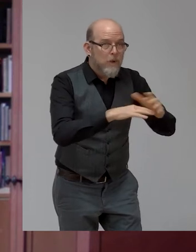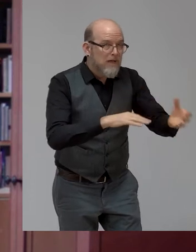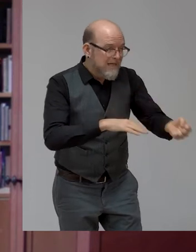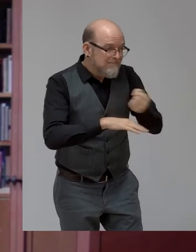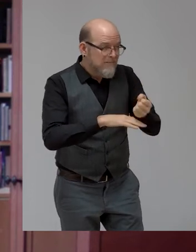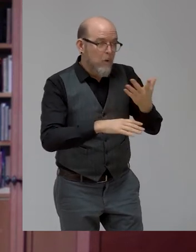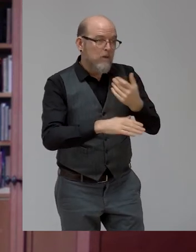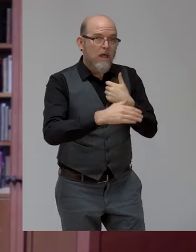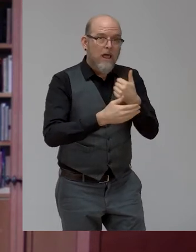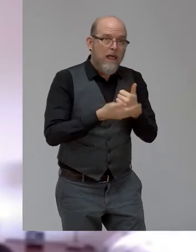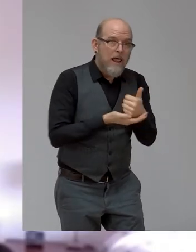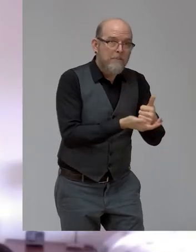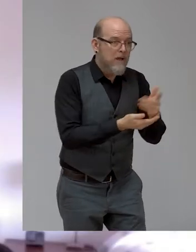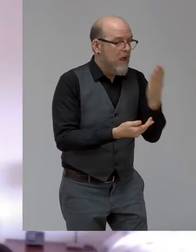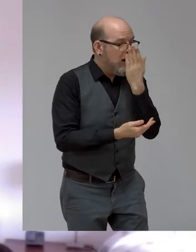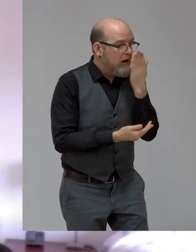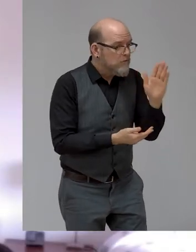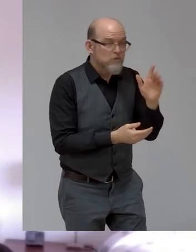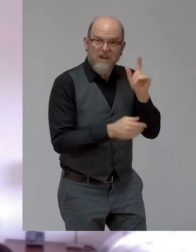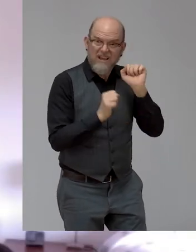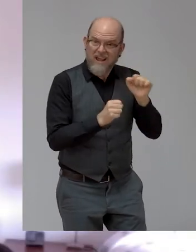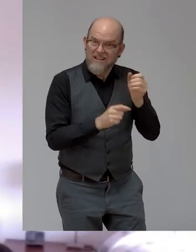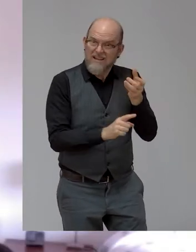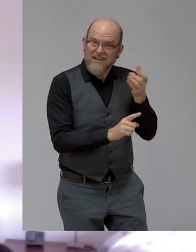referencing. Excellent. I would agree with that, Susan.